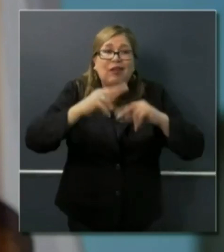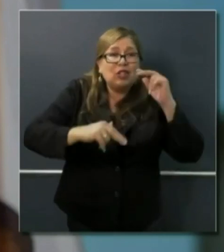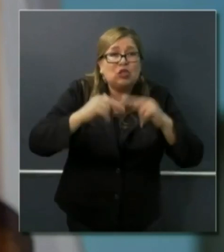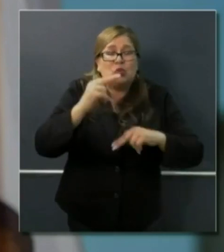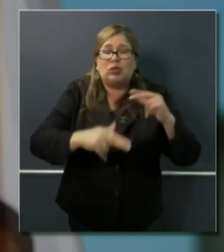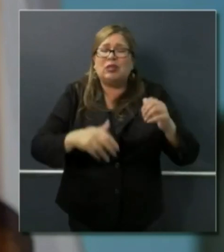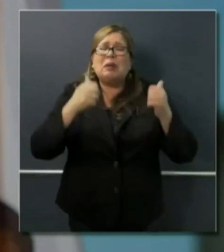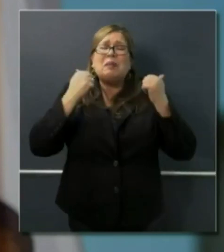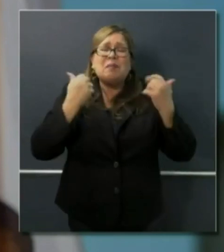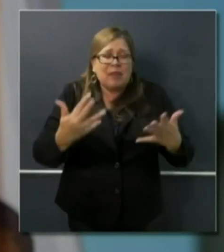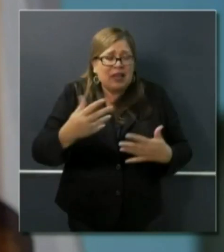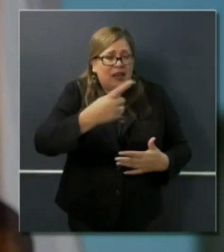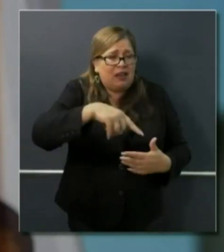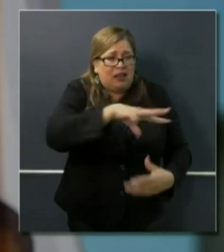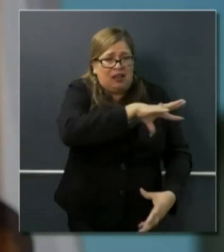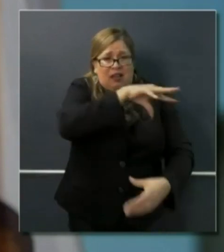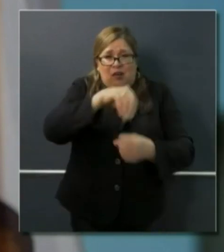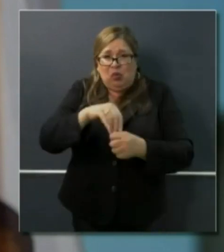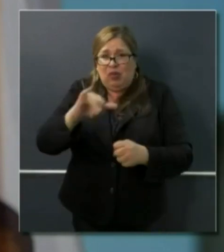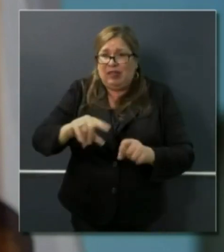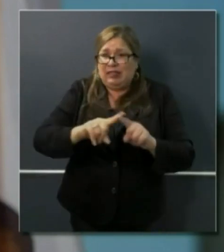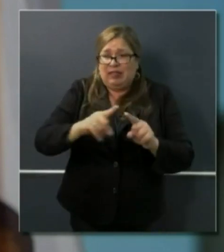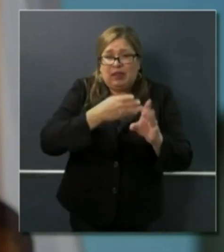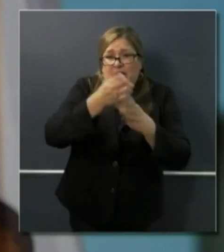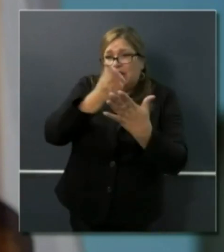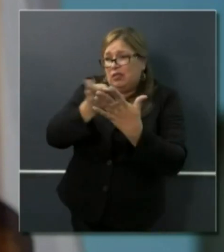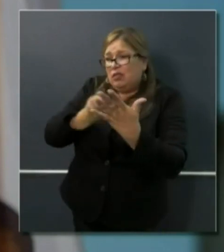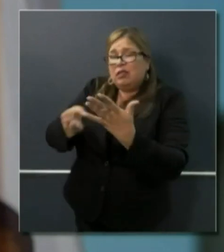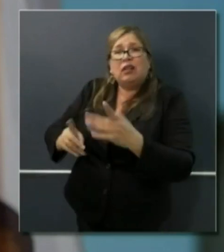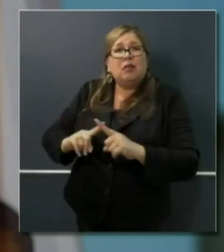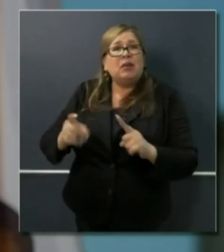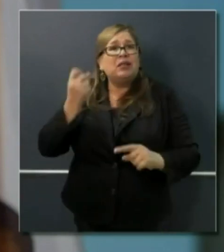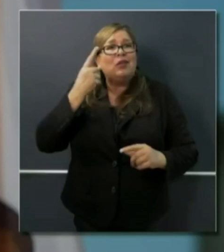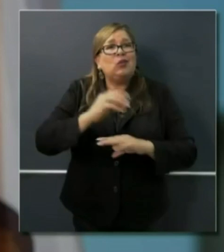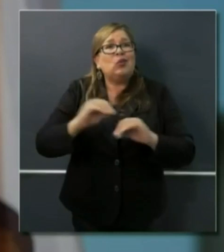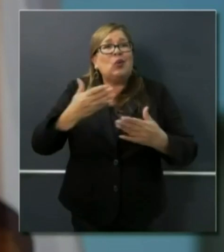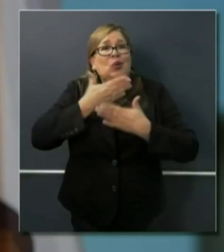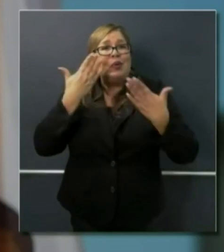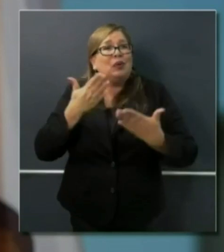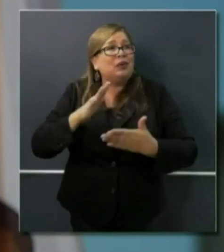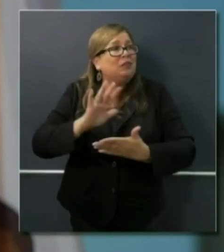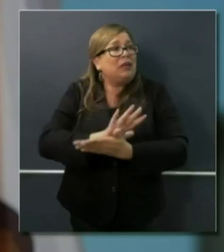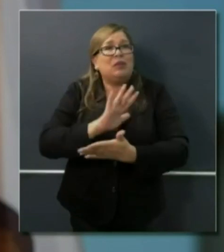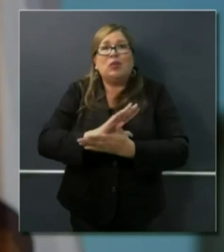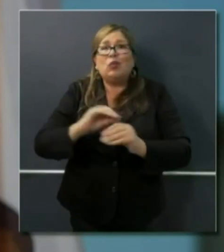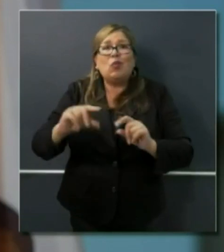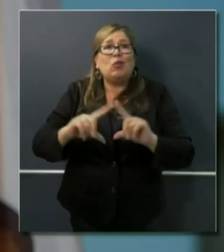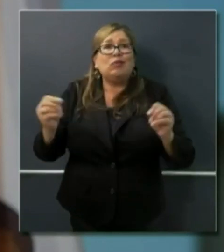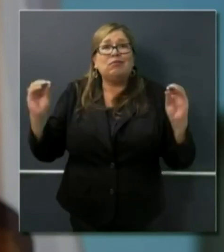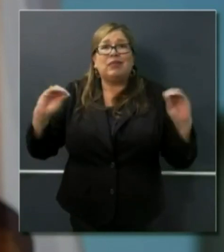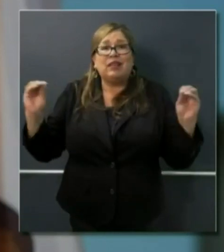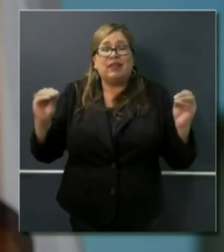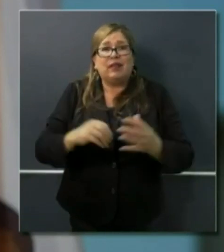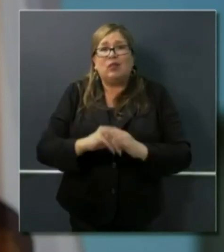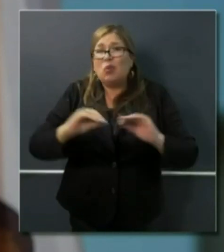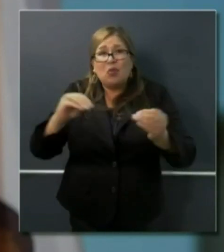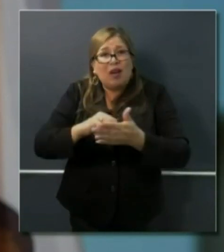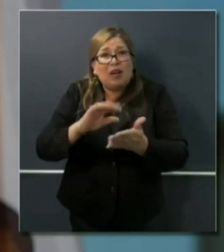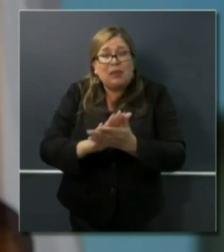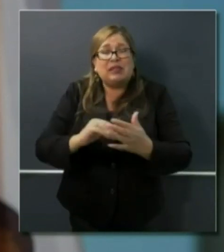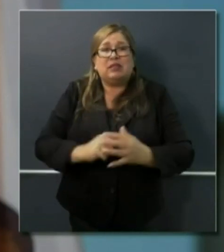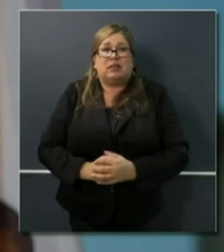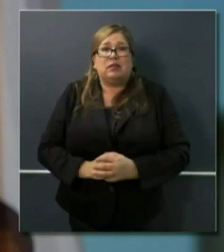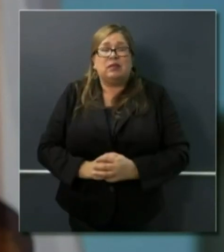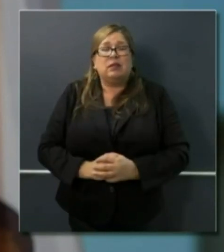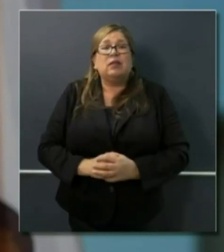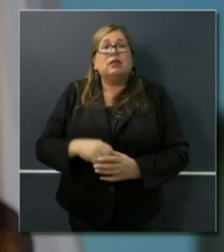representation of people without documentation. By the way, paying just last year over $2.5 billion of